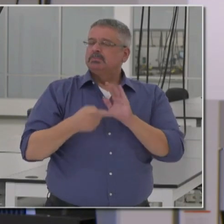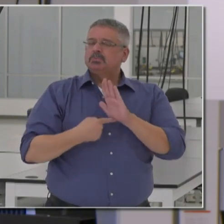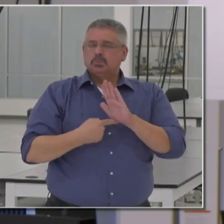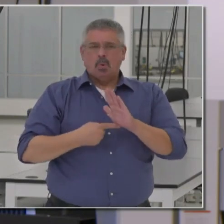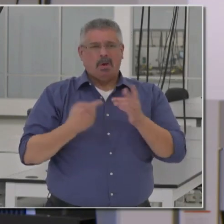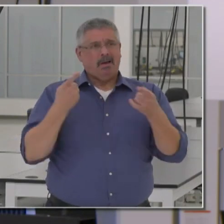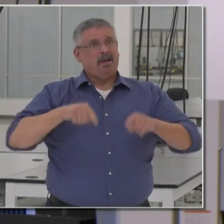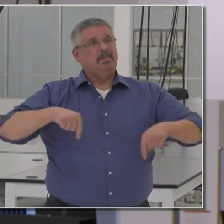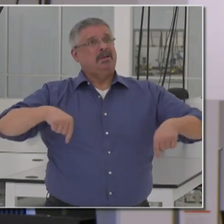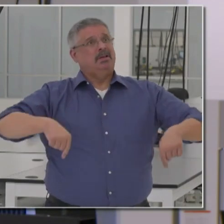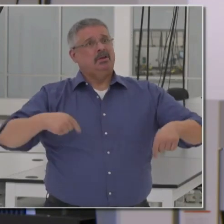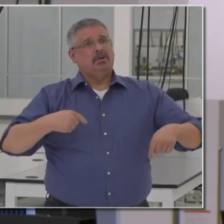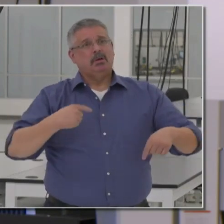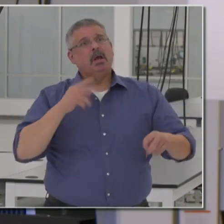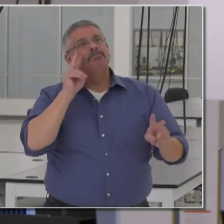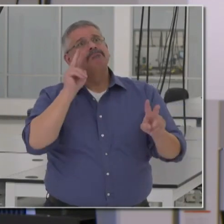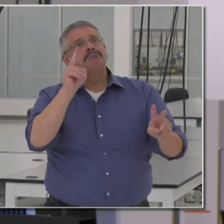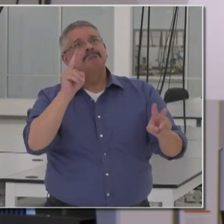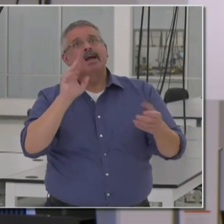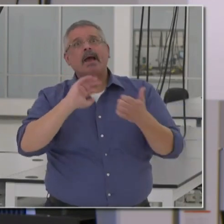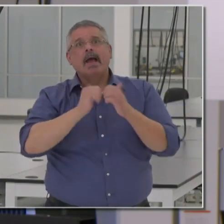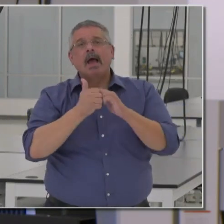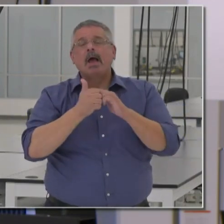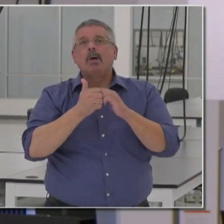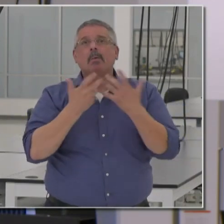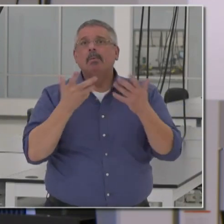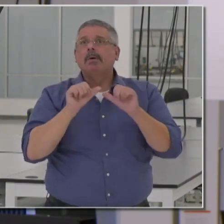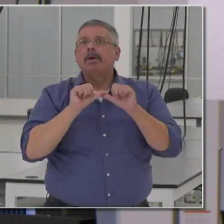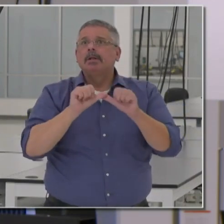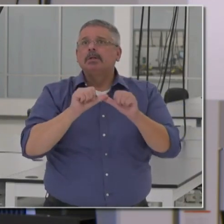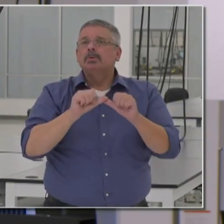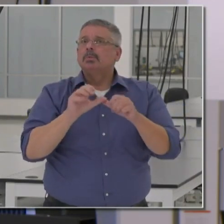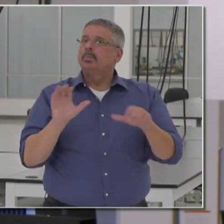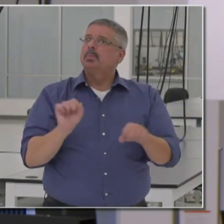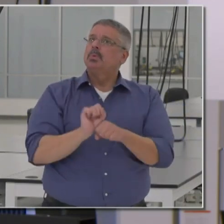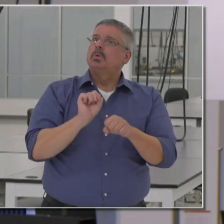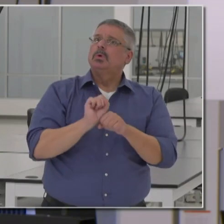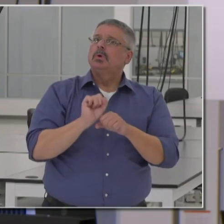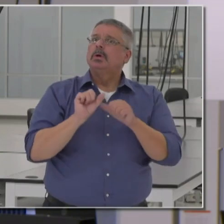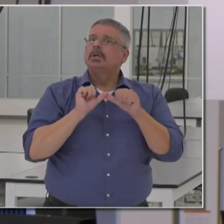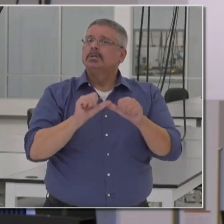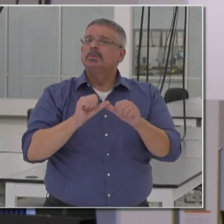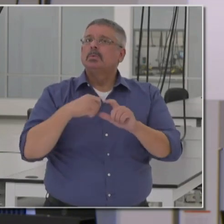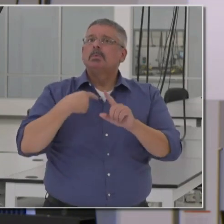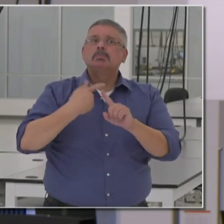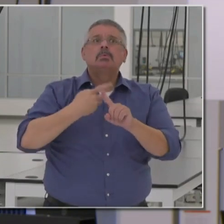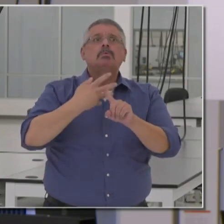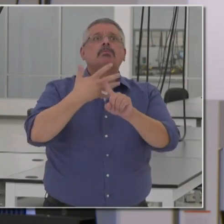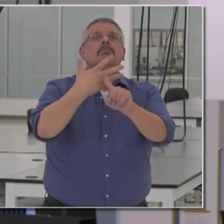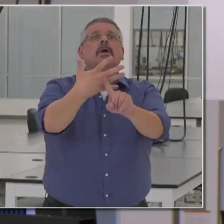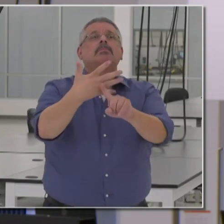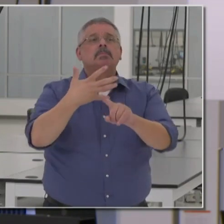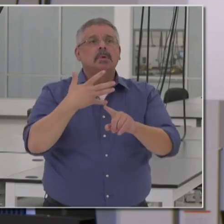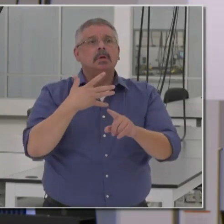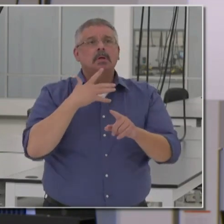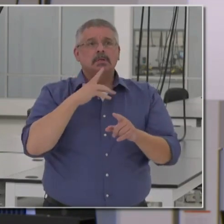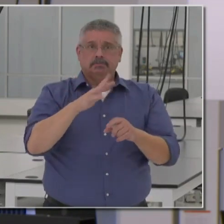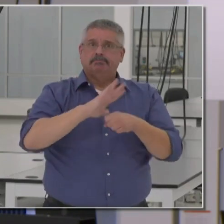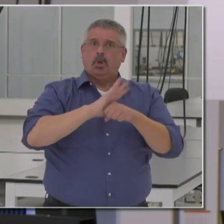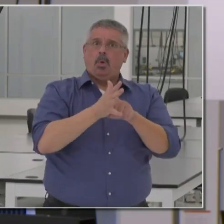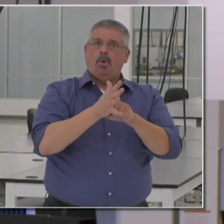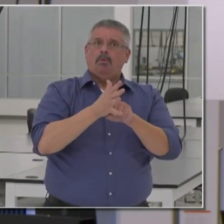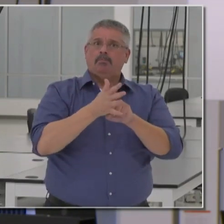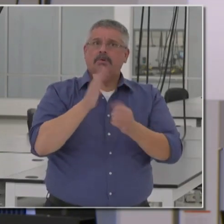here. And I look forward to how it helps us continue to do the work in the months to come to get out, get around COVID